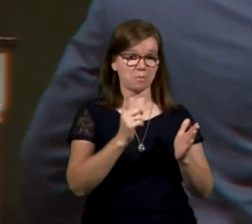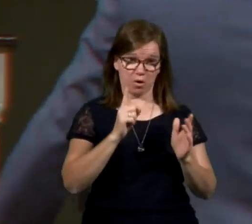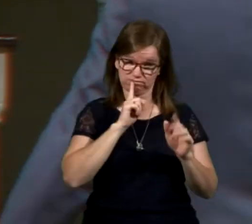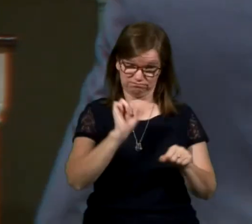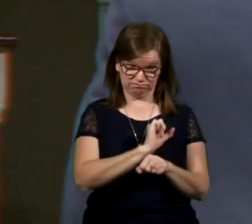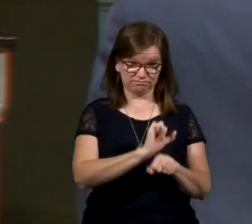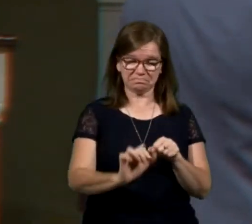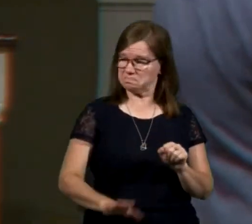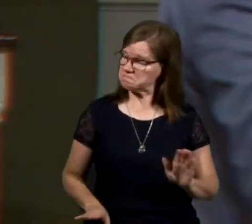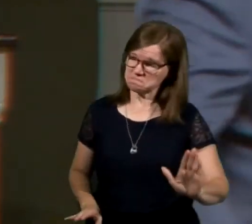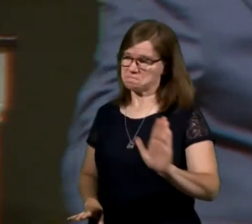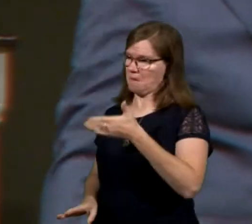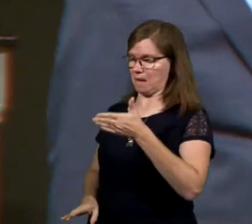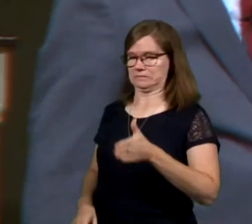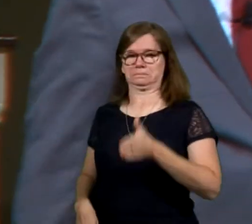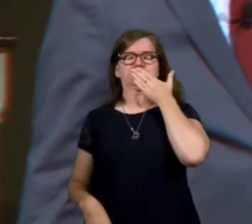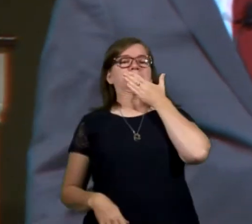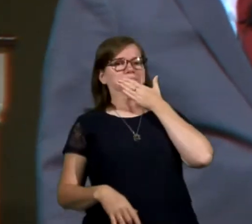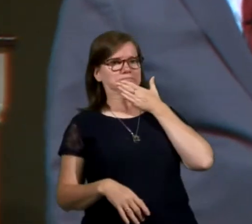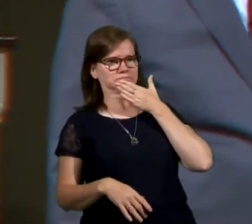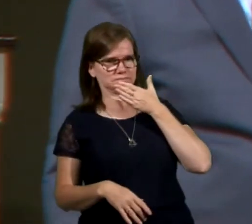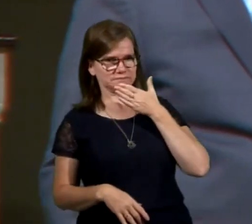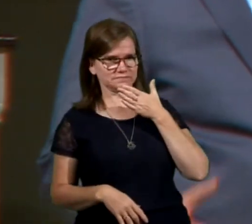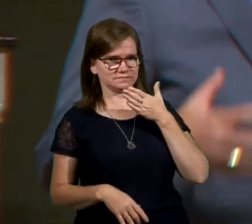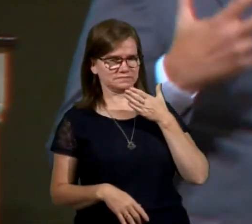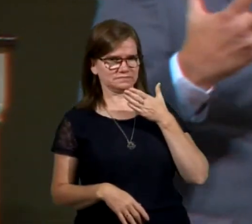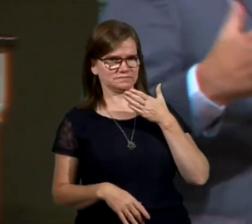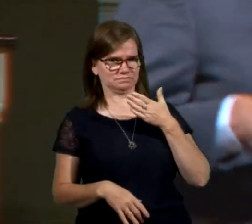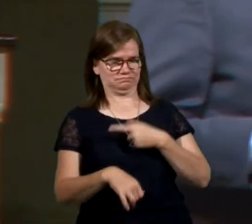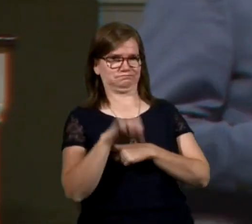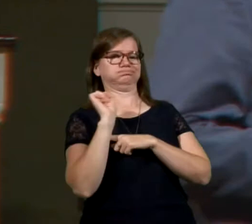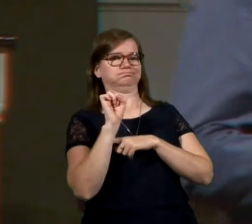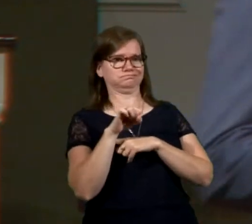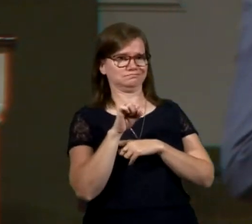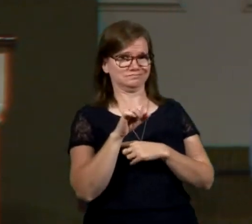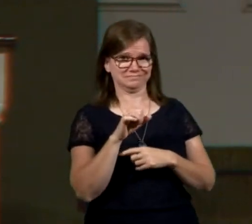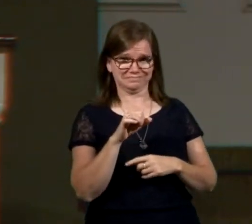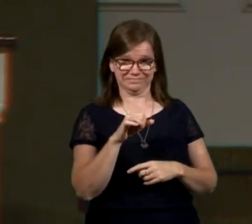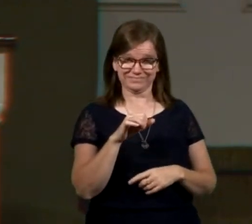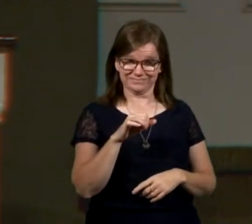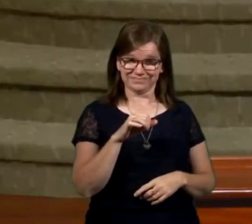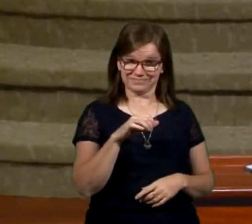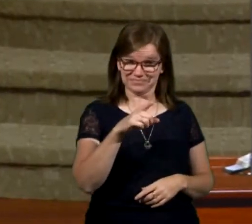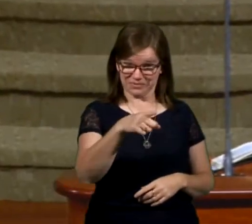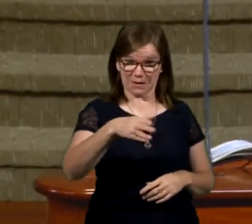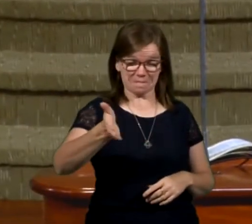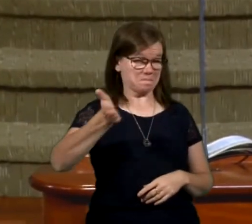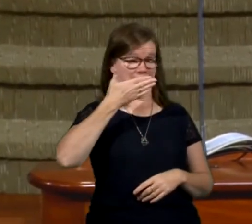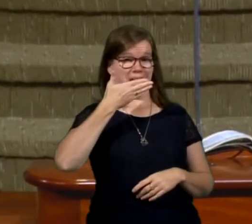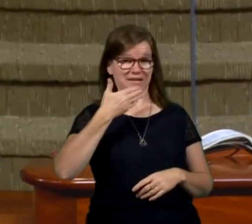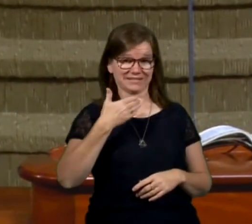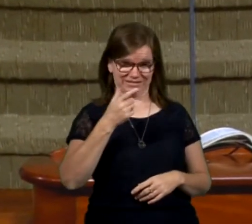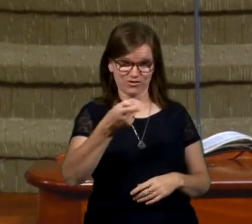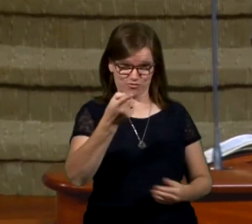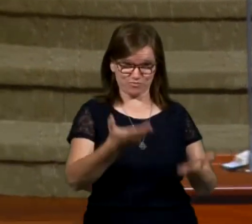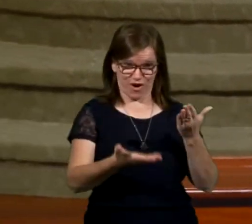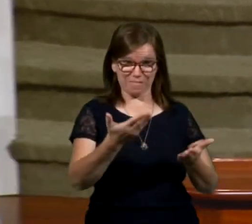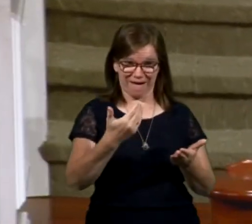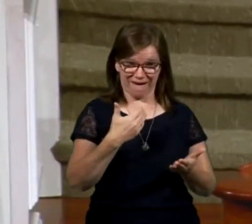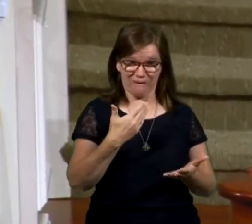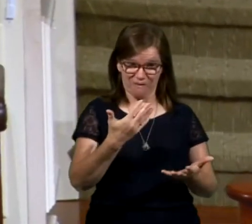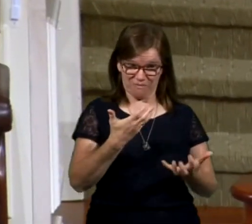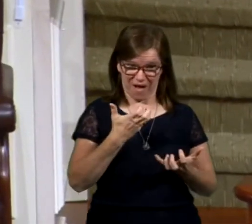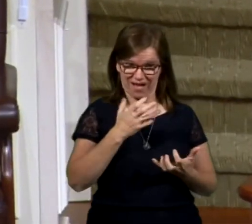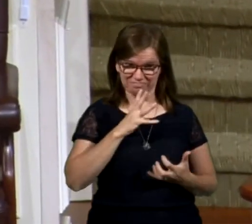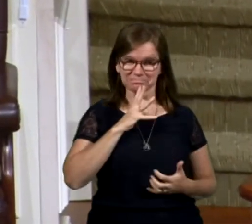smacked him across the face. And of course, I don't know about you, but if you get smacked across the face, you probably have something to